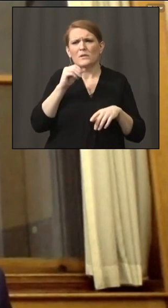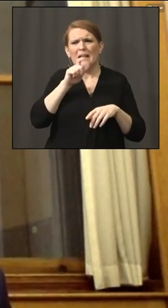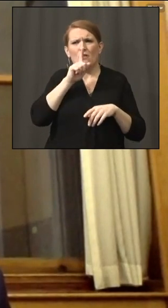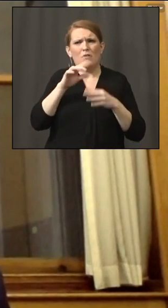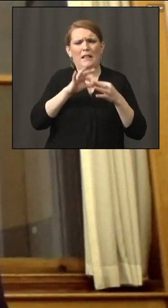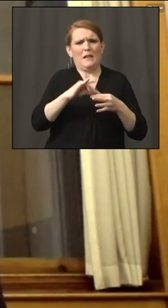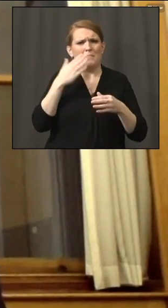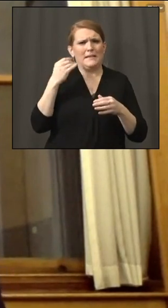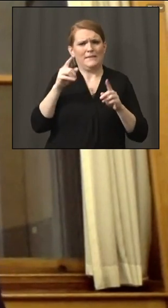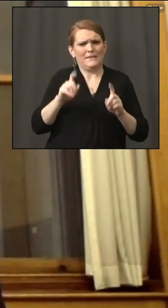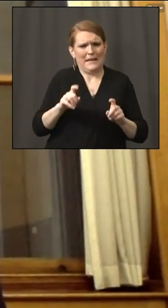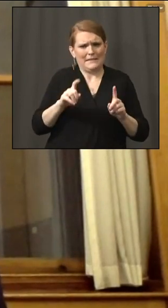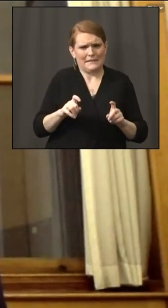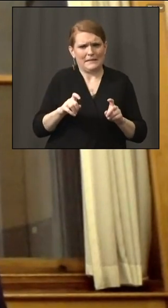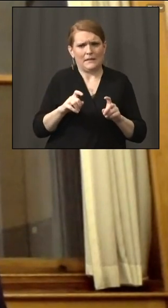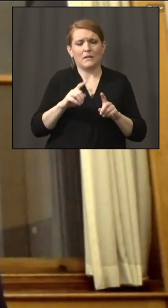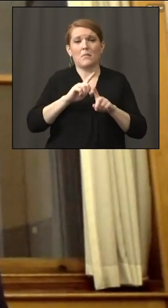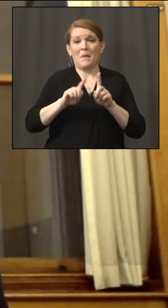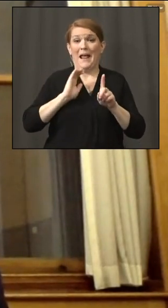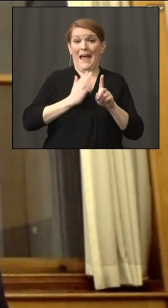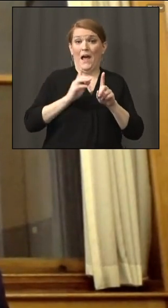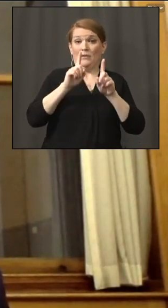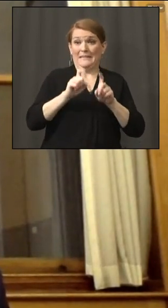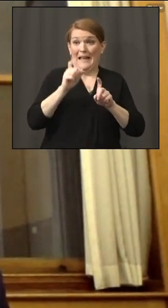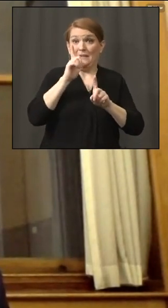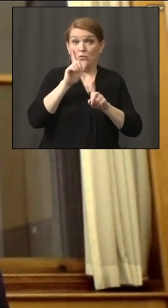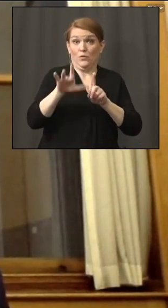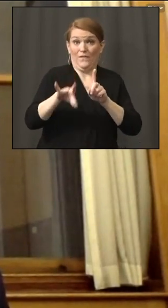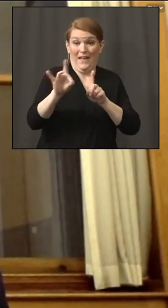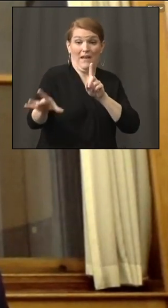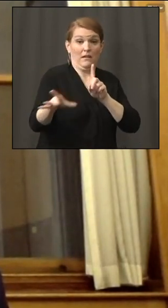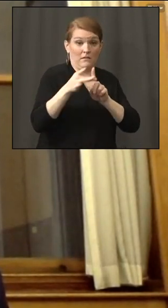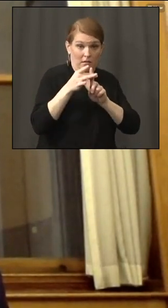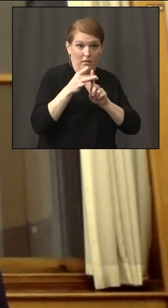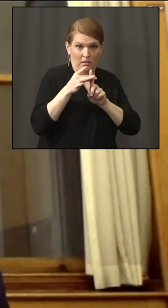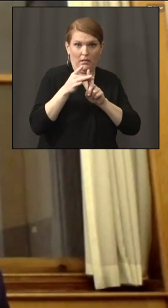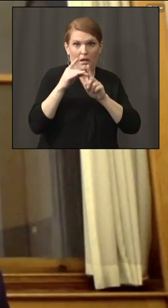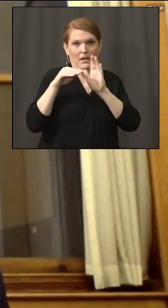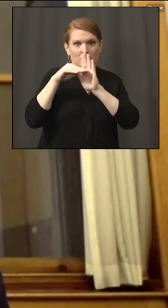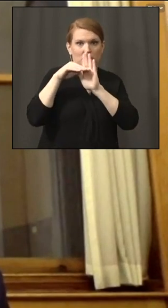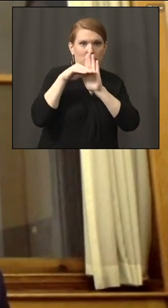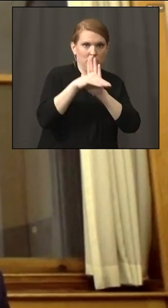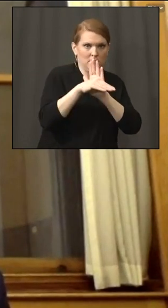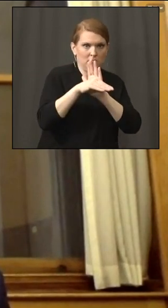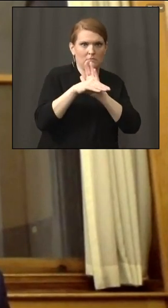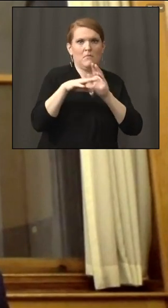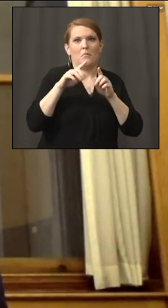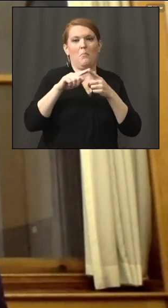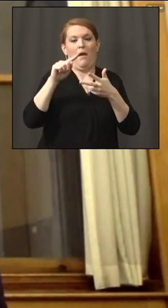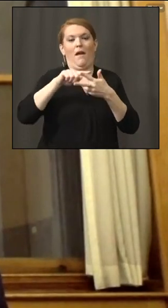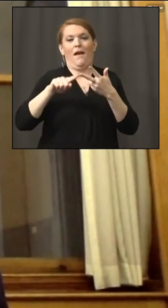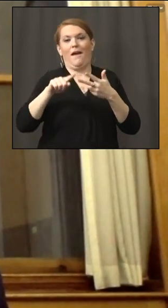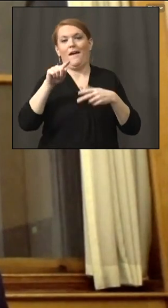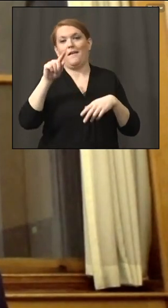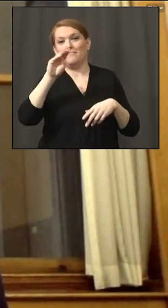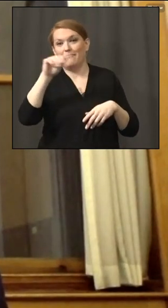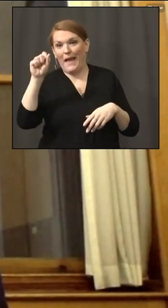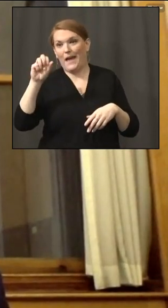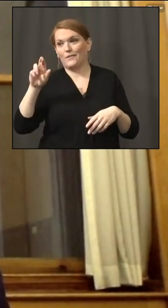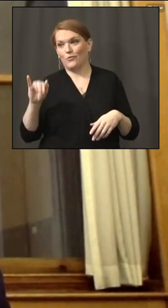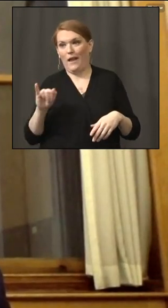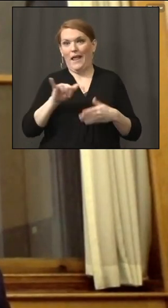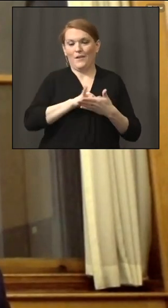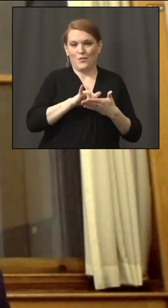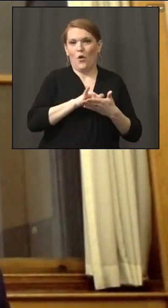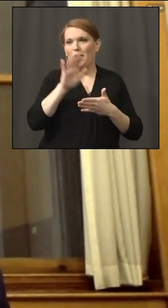earlier, our test positivity rate, though, has been trending downwards while theirs has been trending upwards. And so